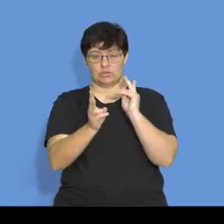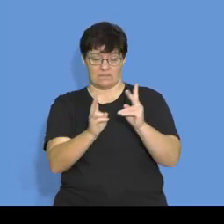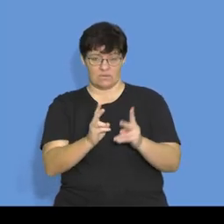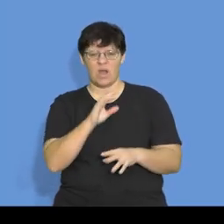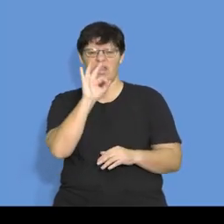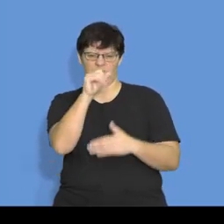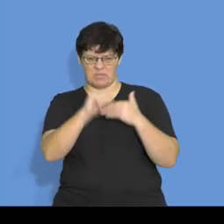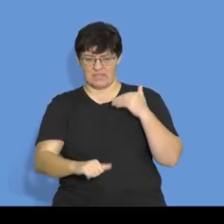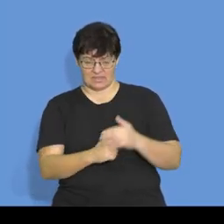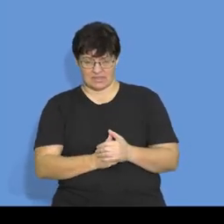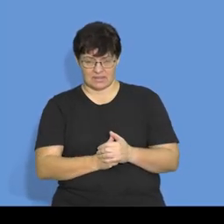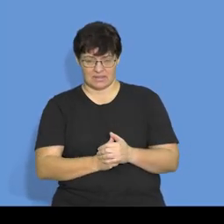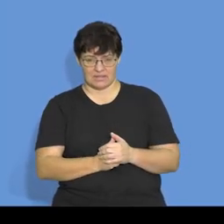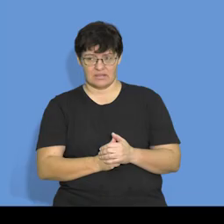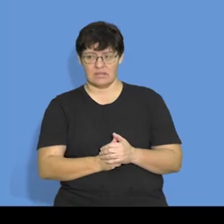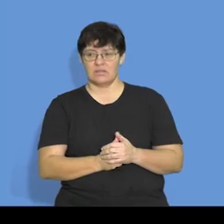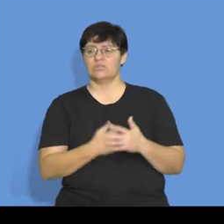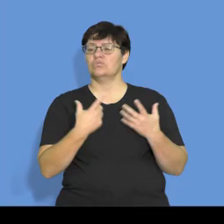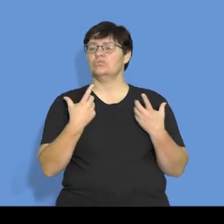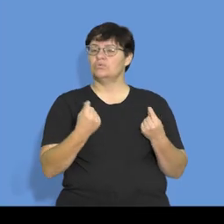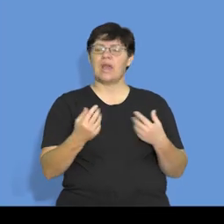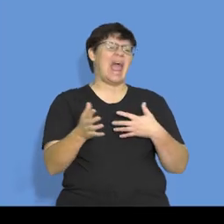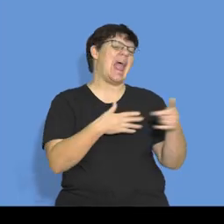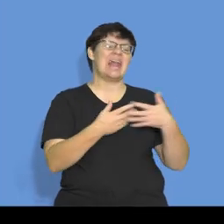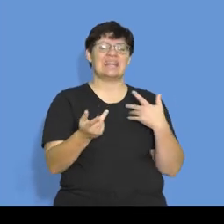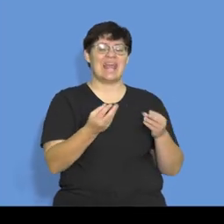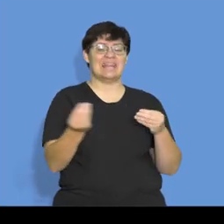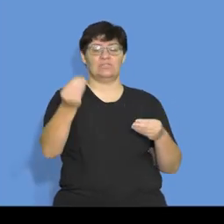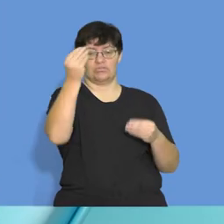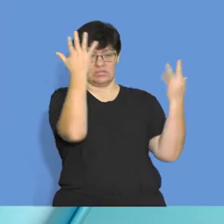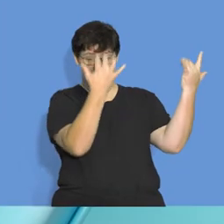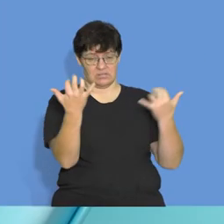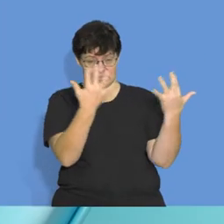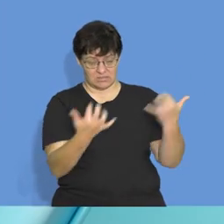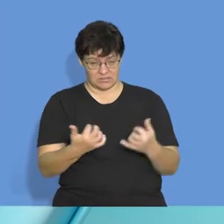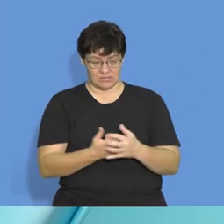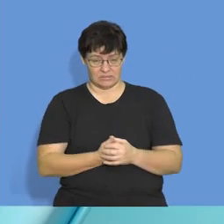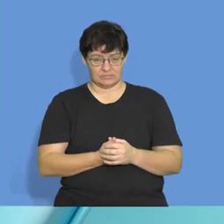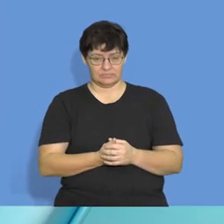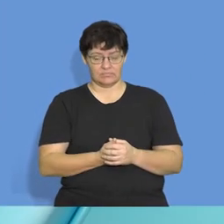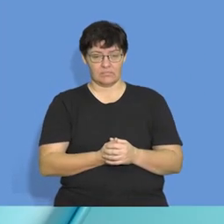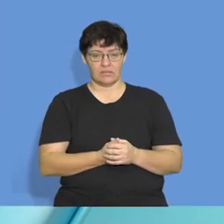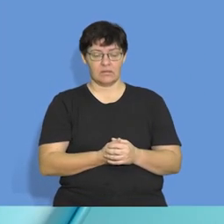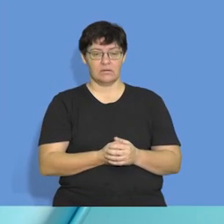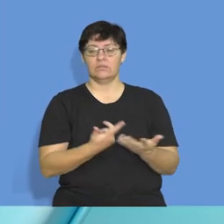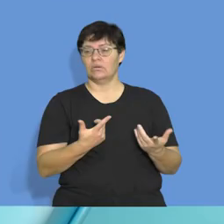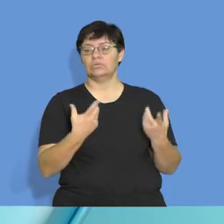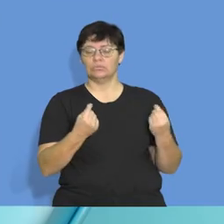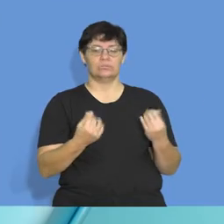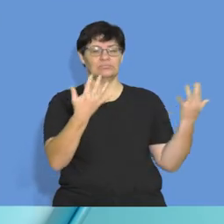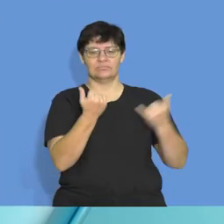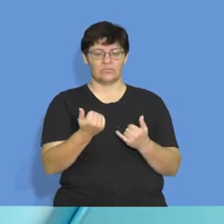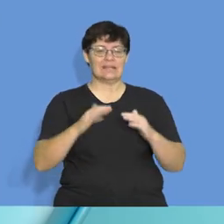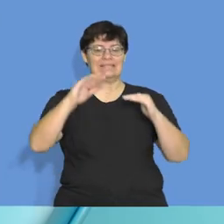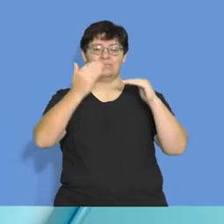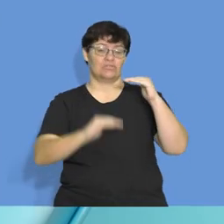So whenever you're doing any interest-based calculation, right, or you're doing a calculation on depreciation,